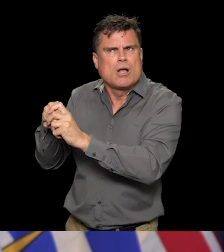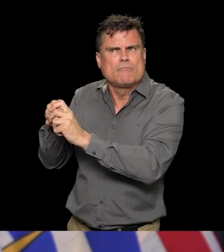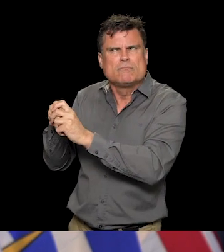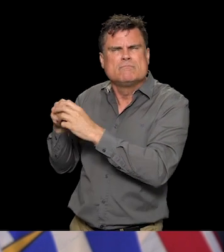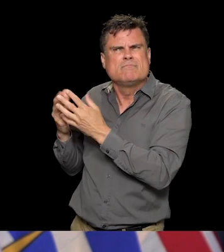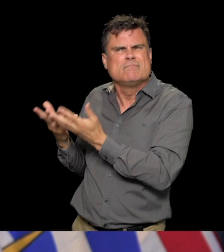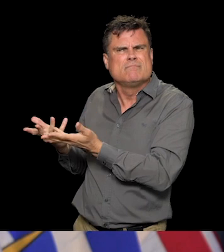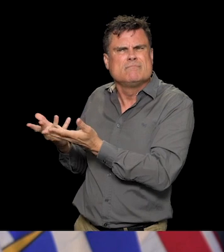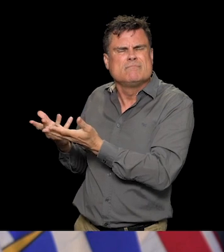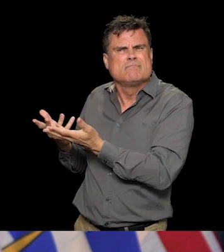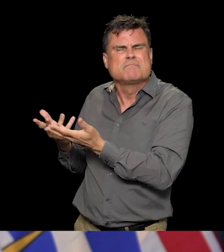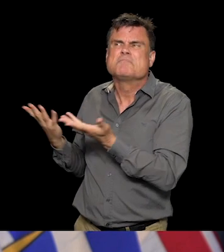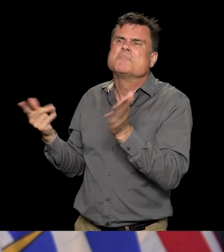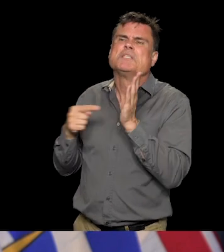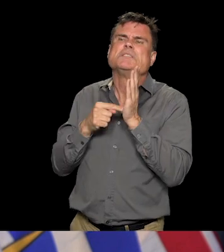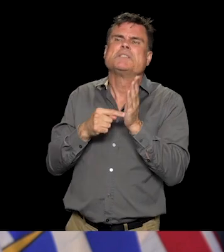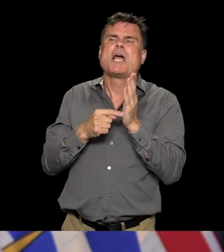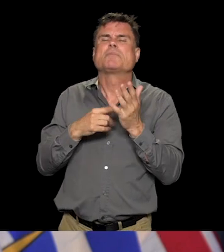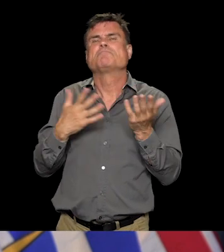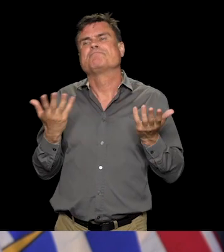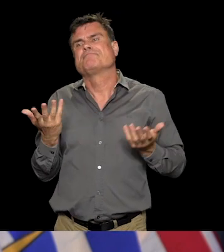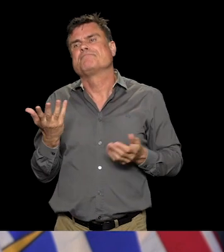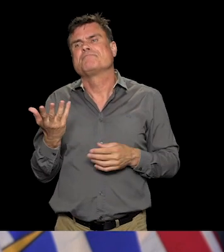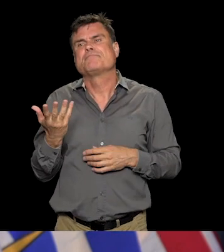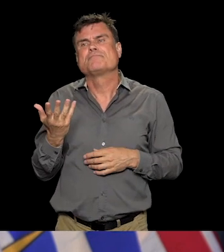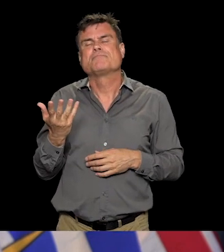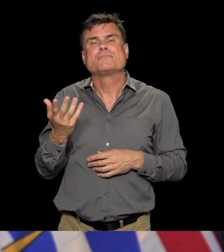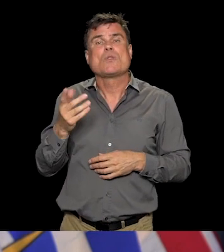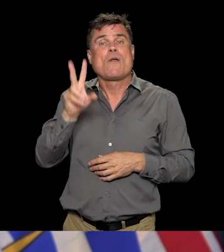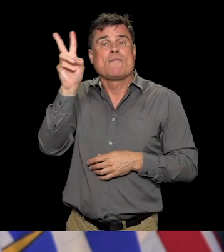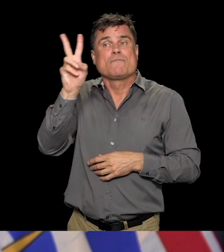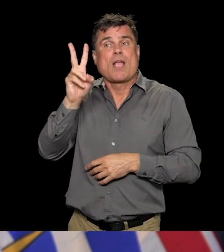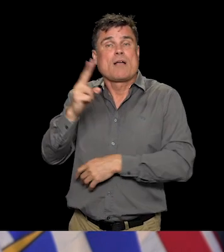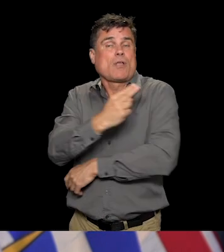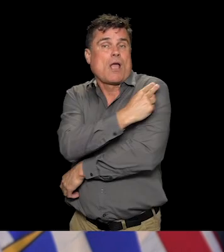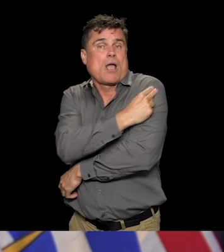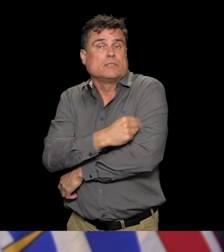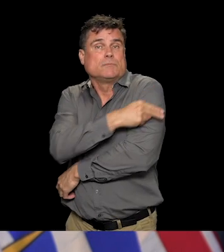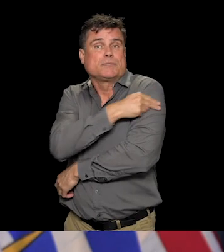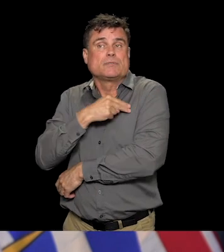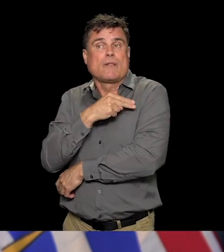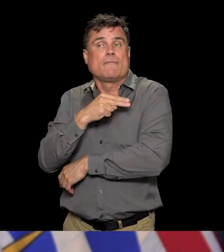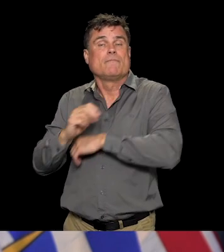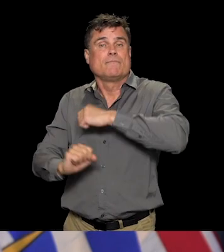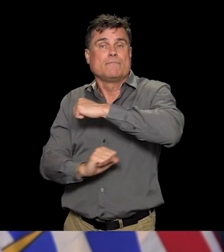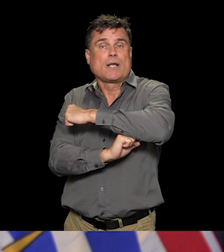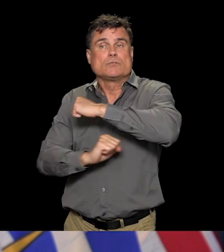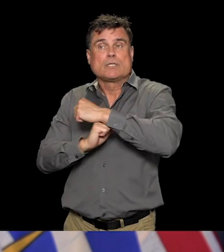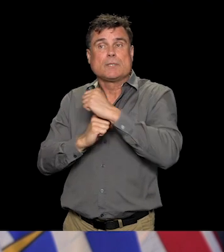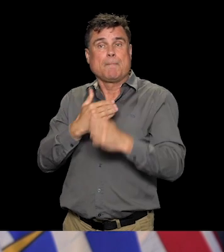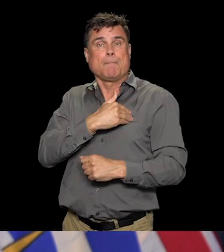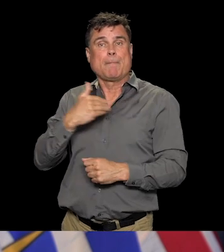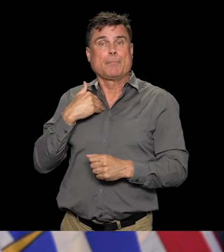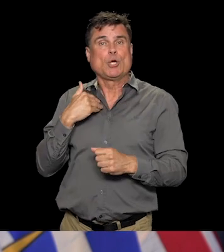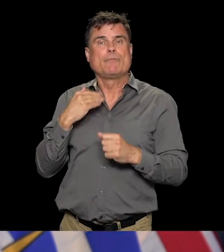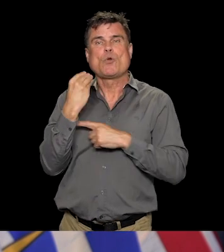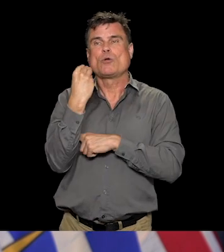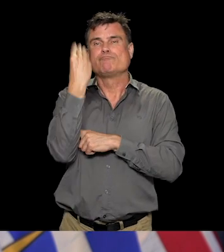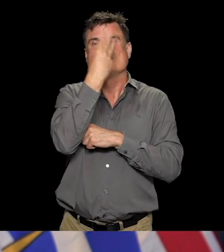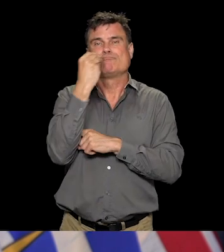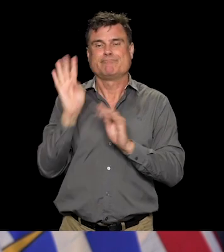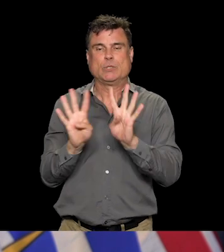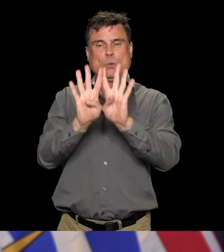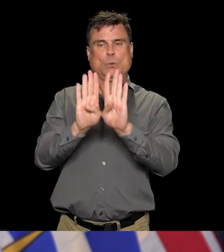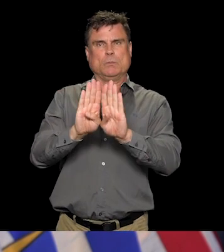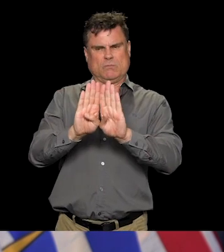photo op. I don't see much resistance from public health authorities to this or are you content to let this happen so as to eventually